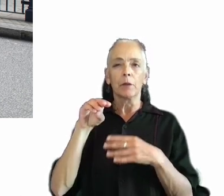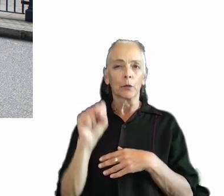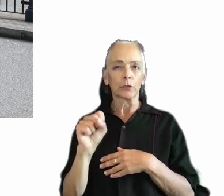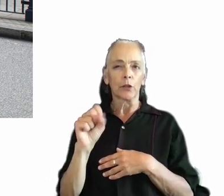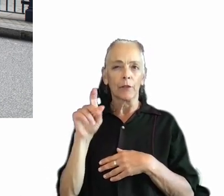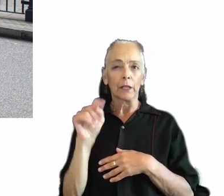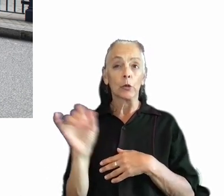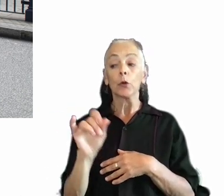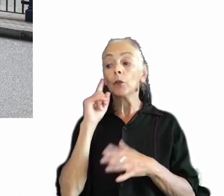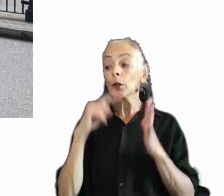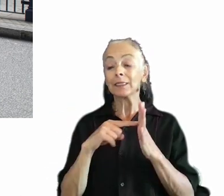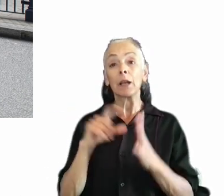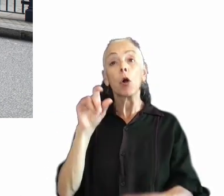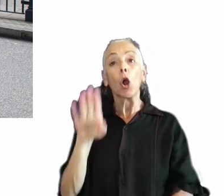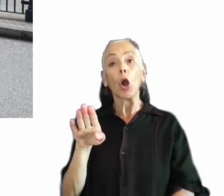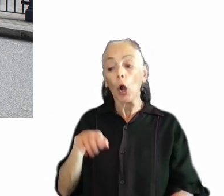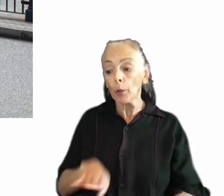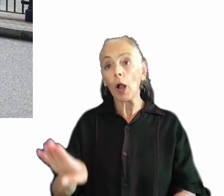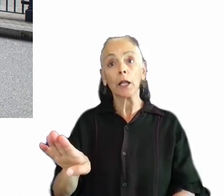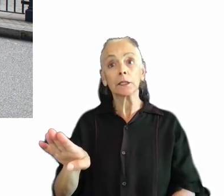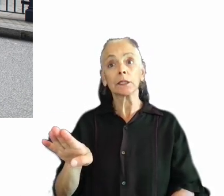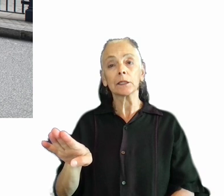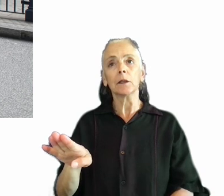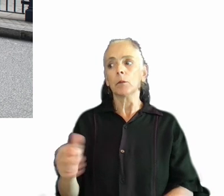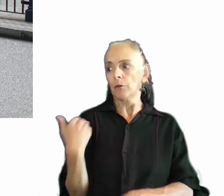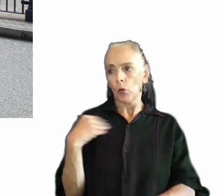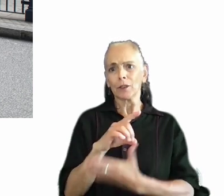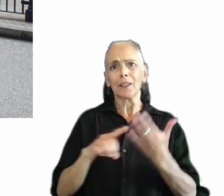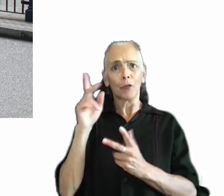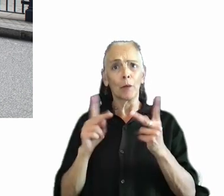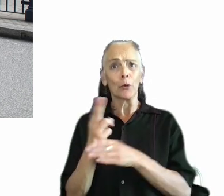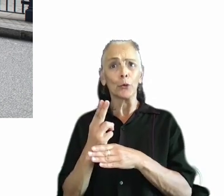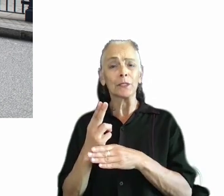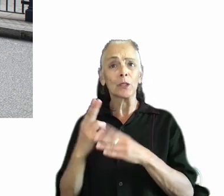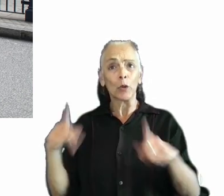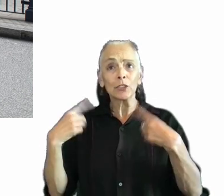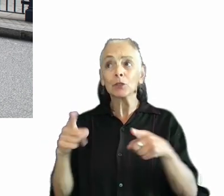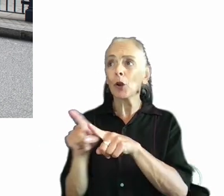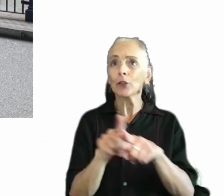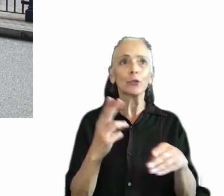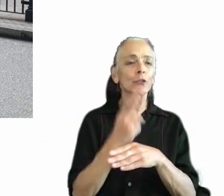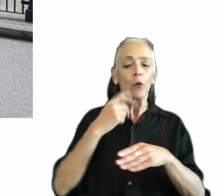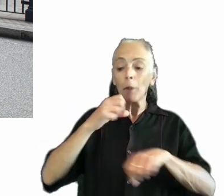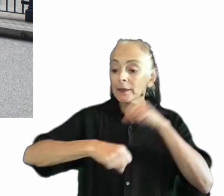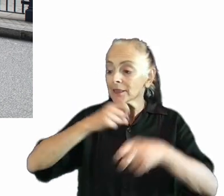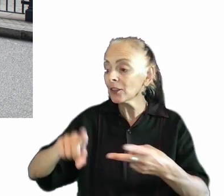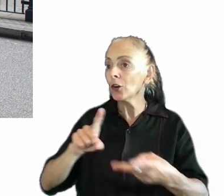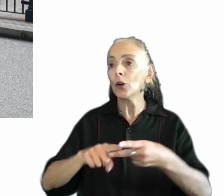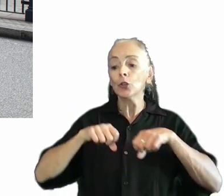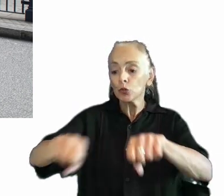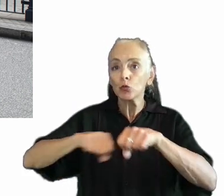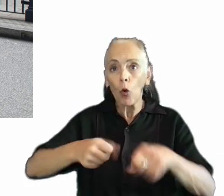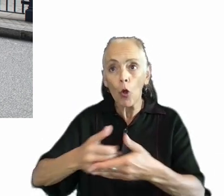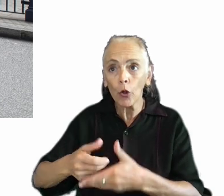Those were originally designed for people using wheelchairs, but I've used them for strollers, bikes, or while schlepping a giant wheelie bag around a busy